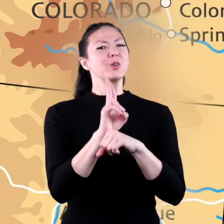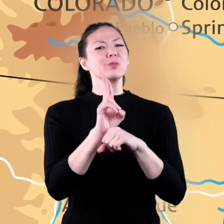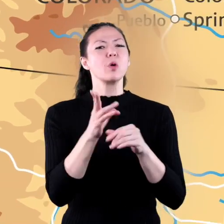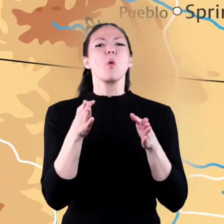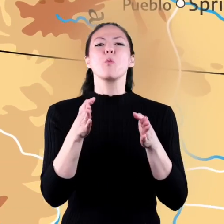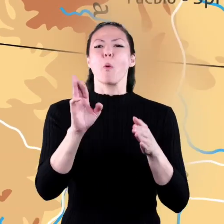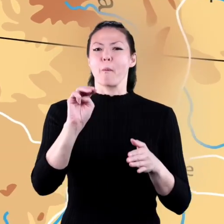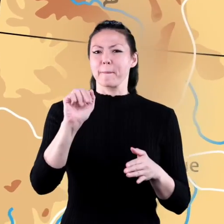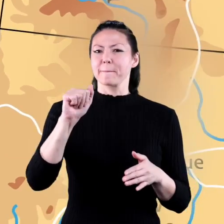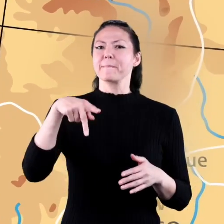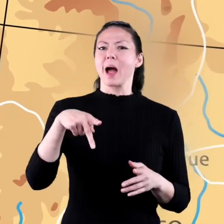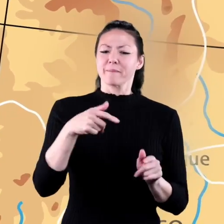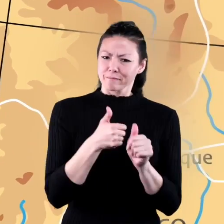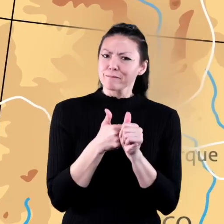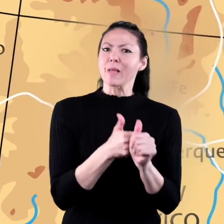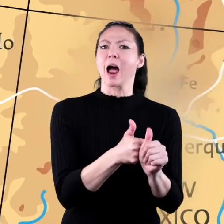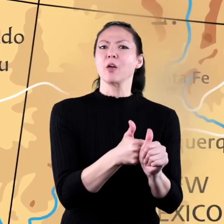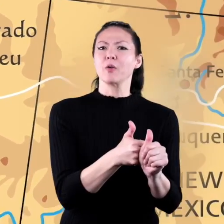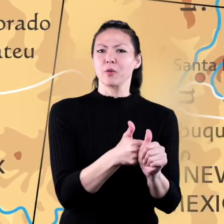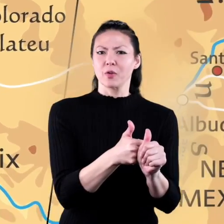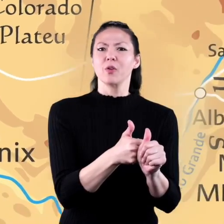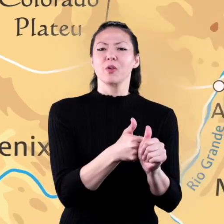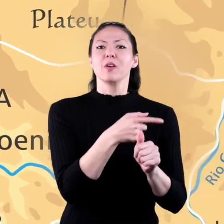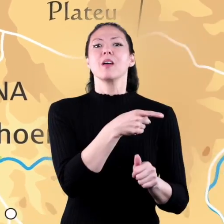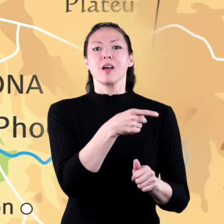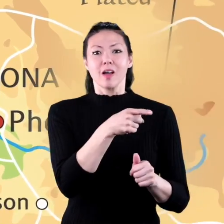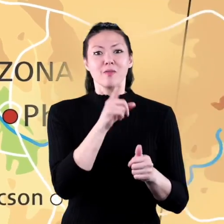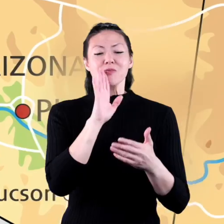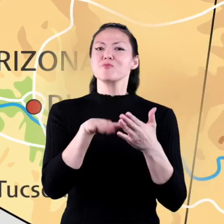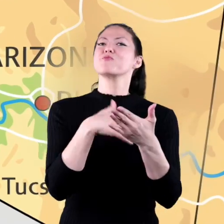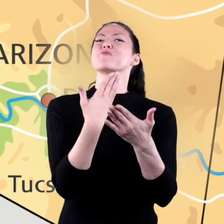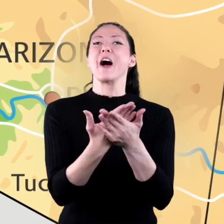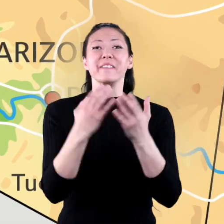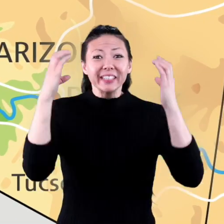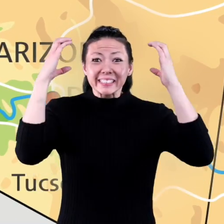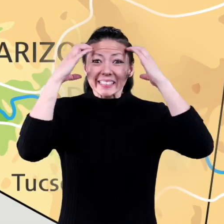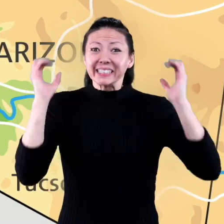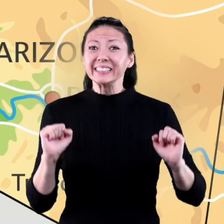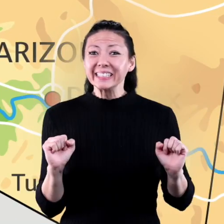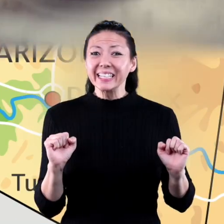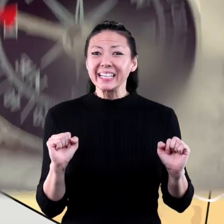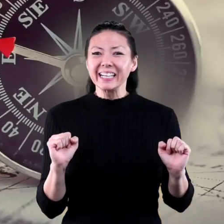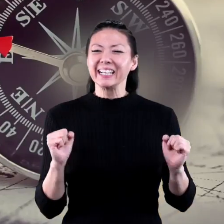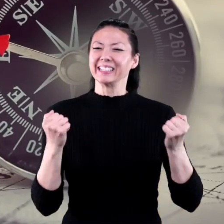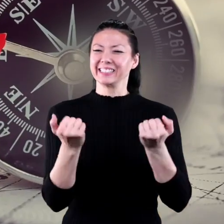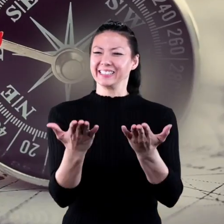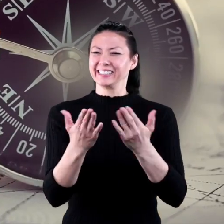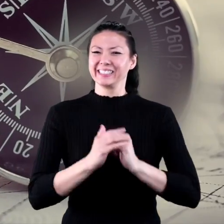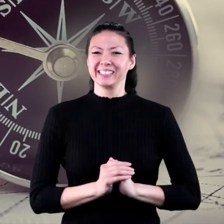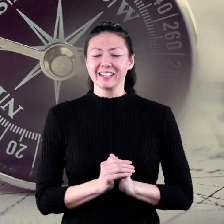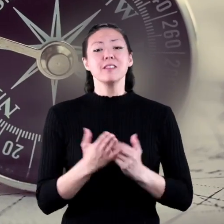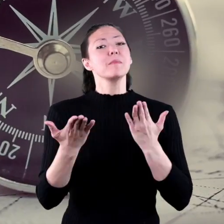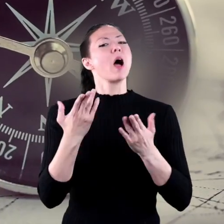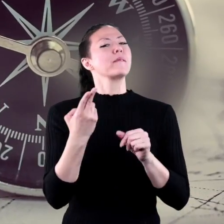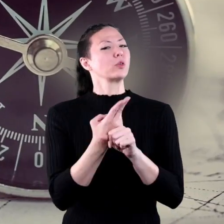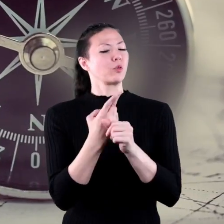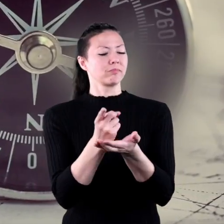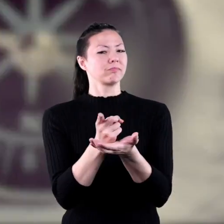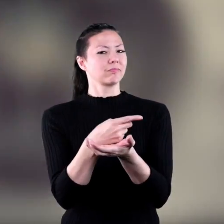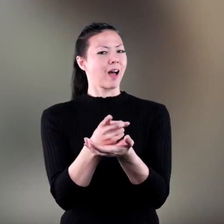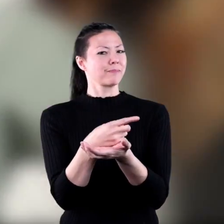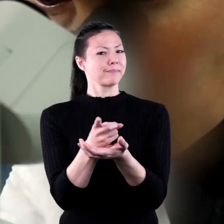map and follow it and with a little luck, arrive at Disneyland. There you go. I also might need a compass.